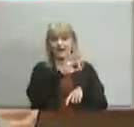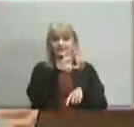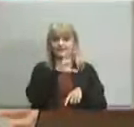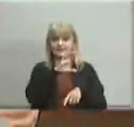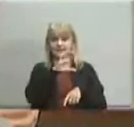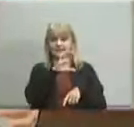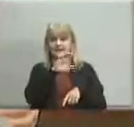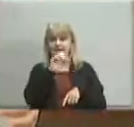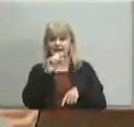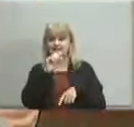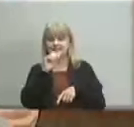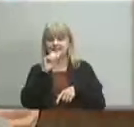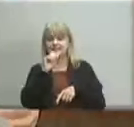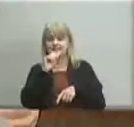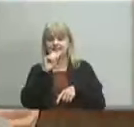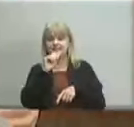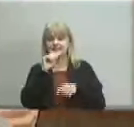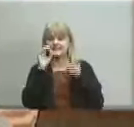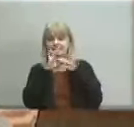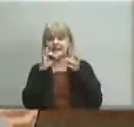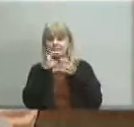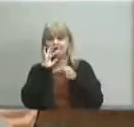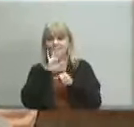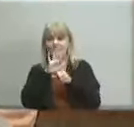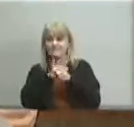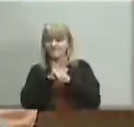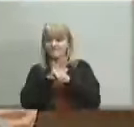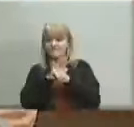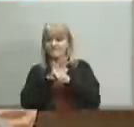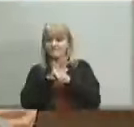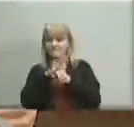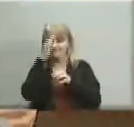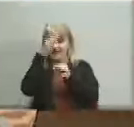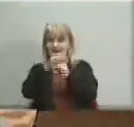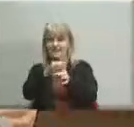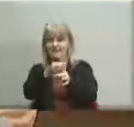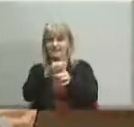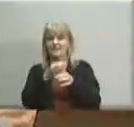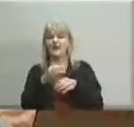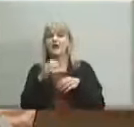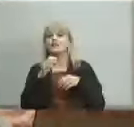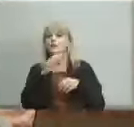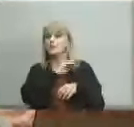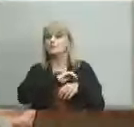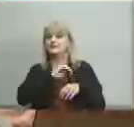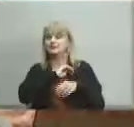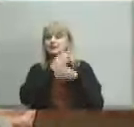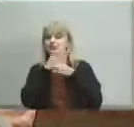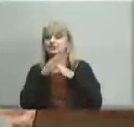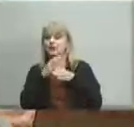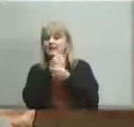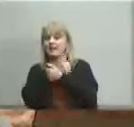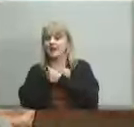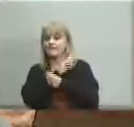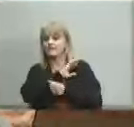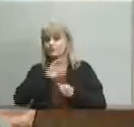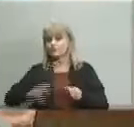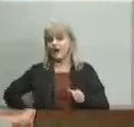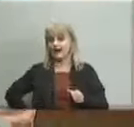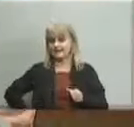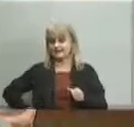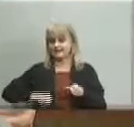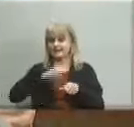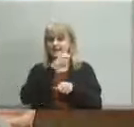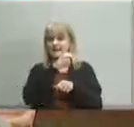statement faith second each employee must agree to support their mission which is and i quote sharing the love of christ in word and deed